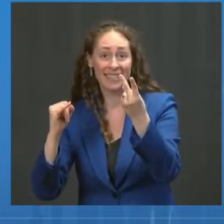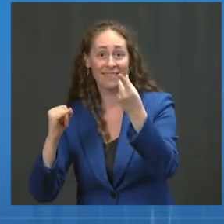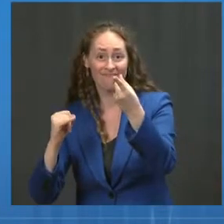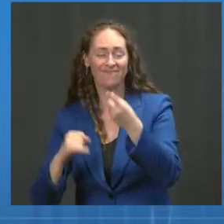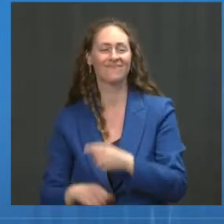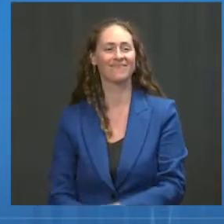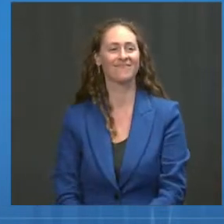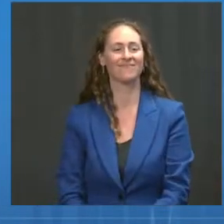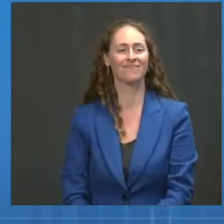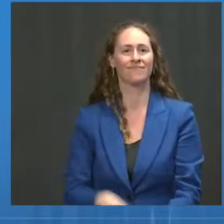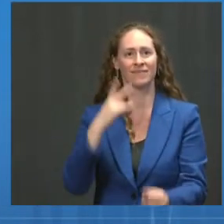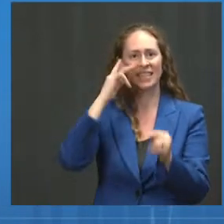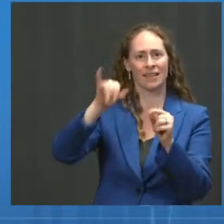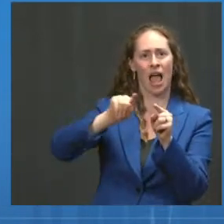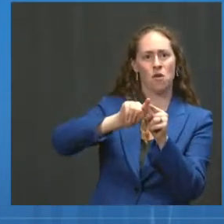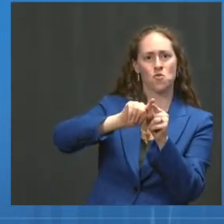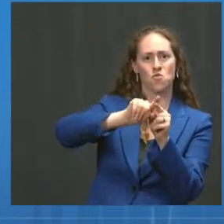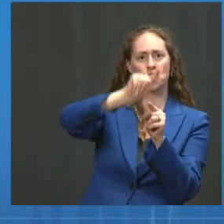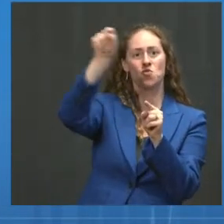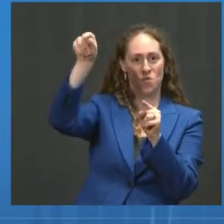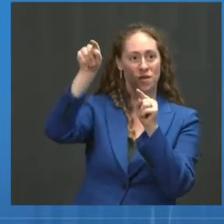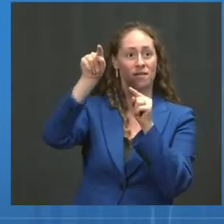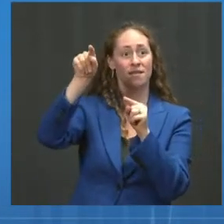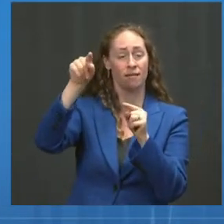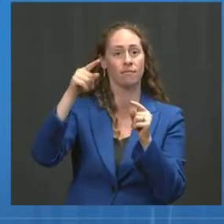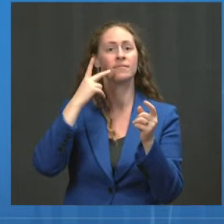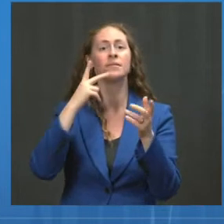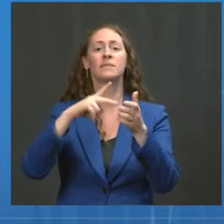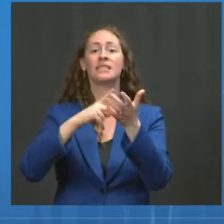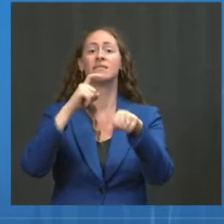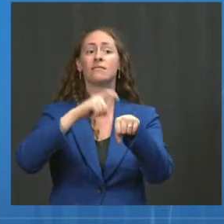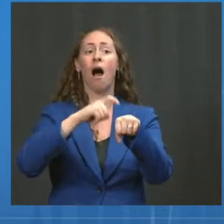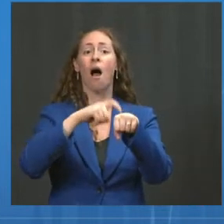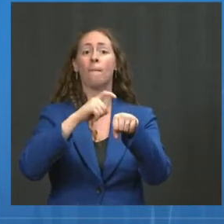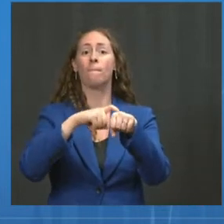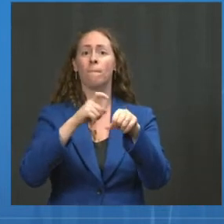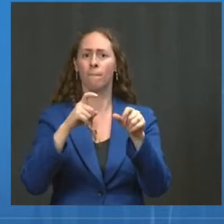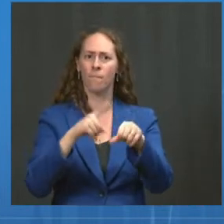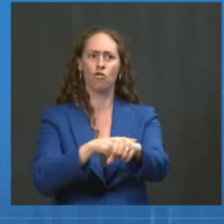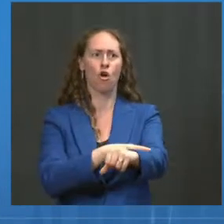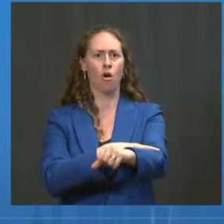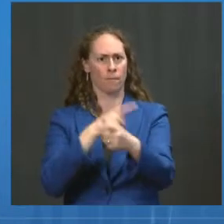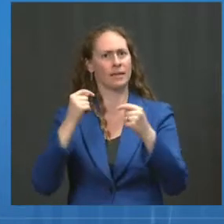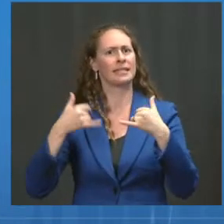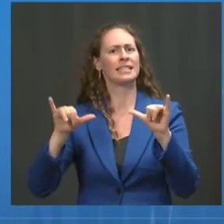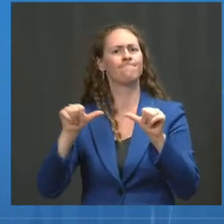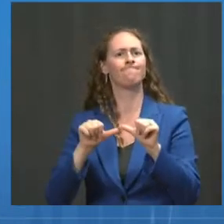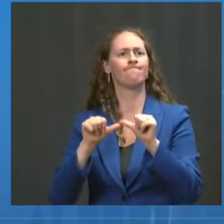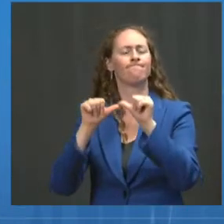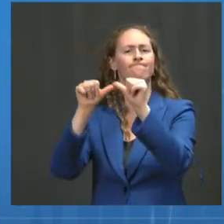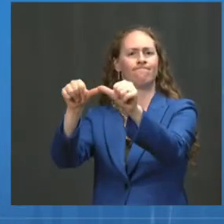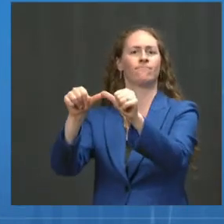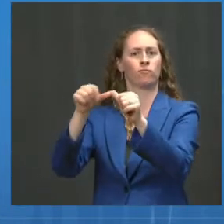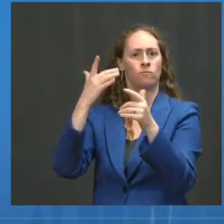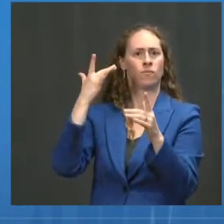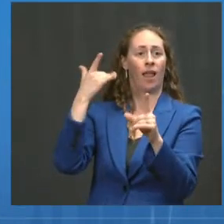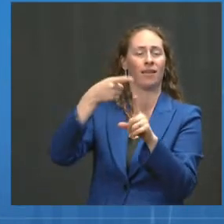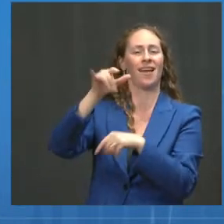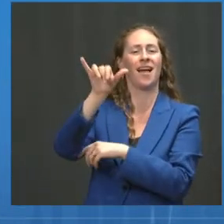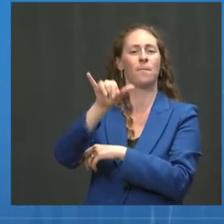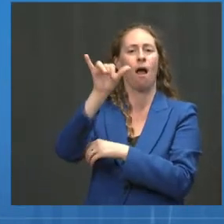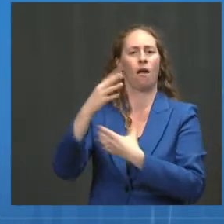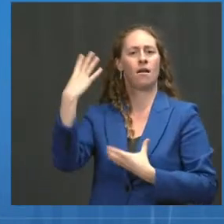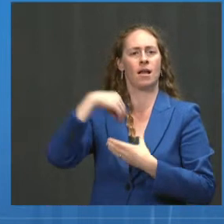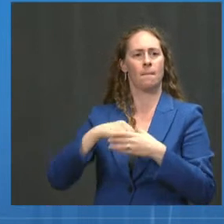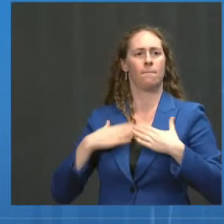get a higher degree of efficacy. So the higher the neutralization titer, the higher degree of efficacy